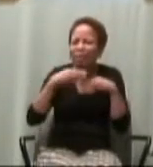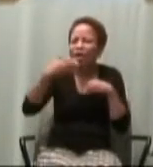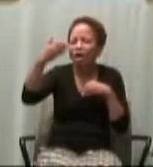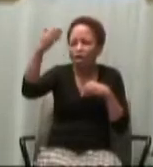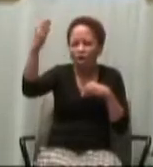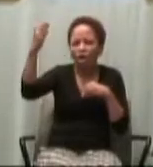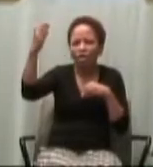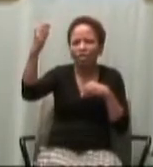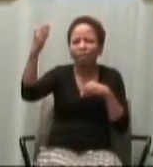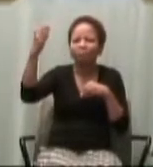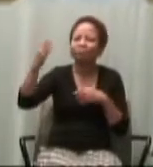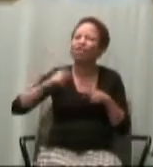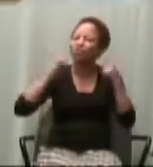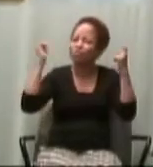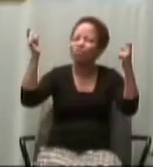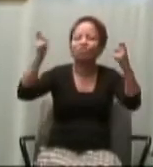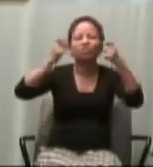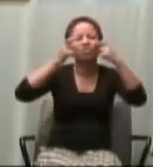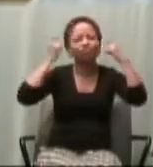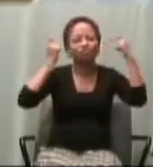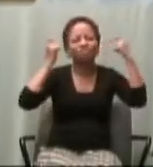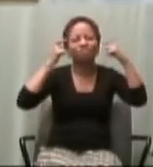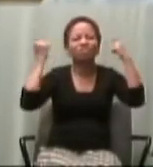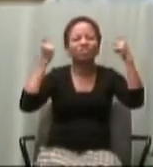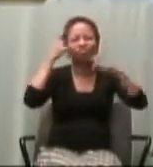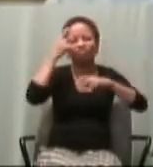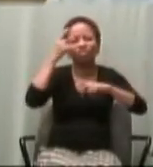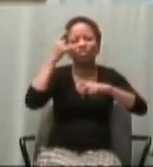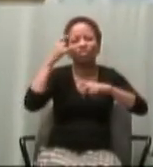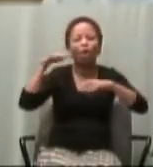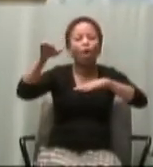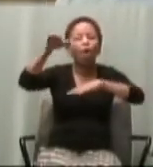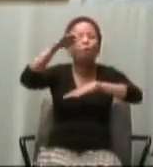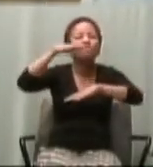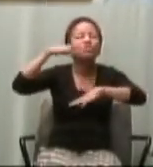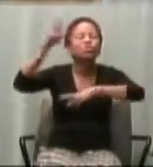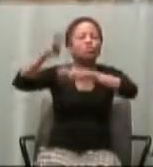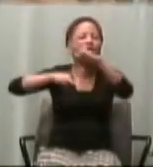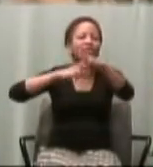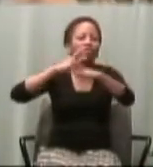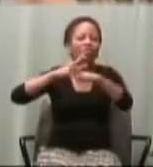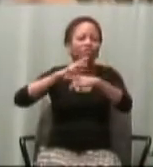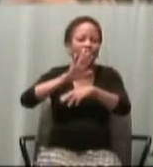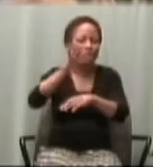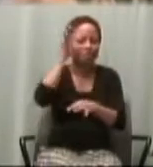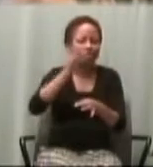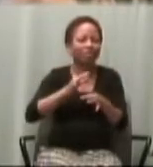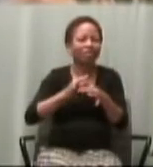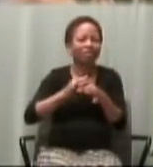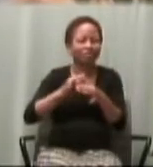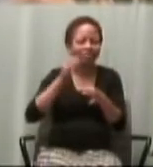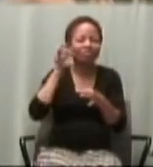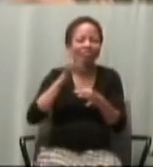This is a victory over the world. Our faith. Our faith.